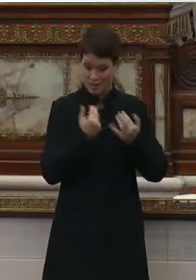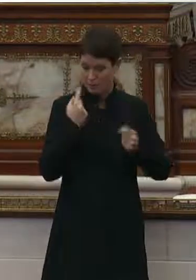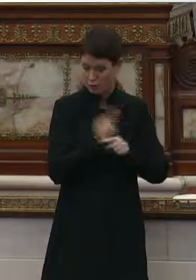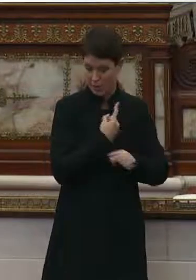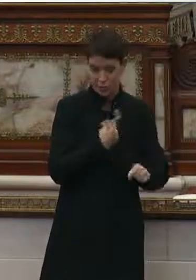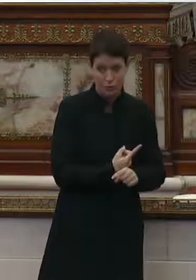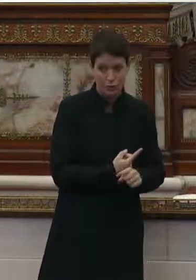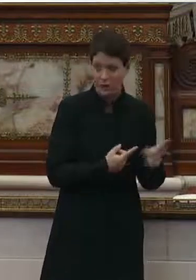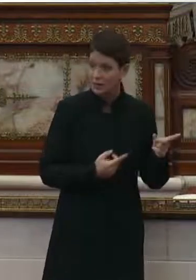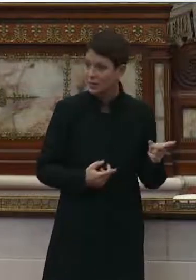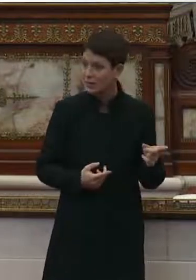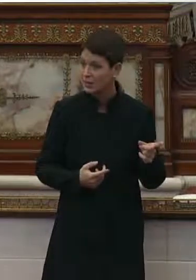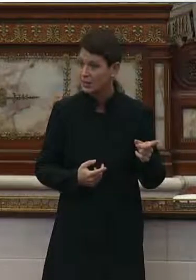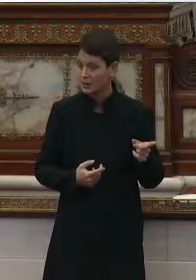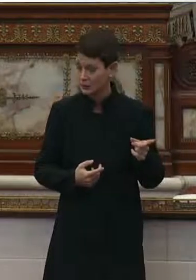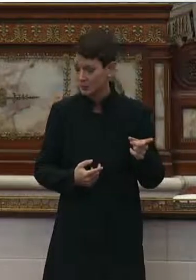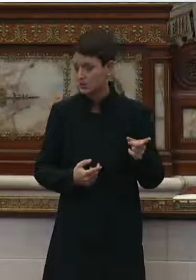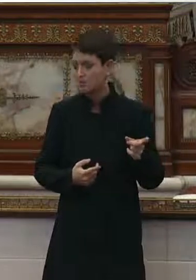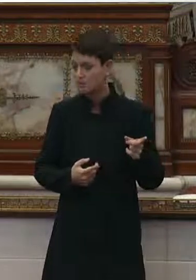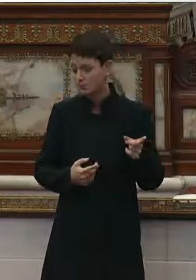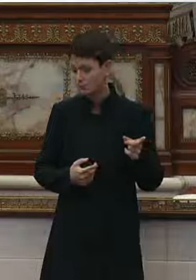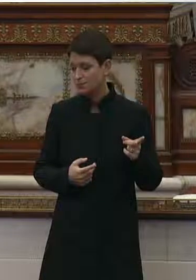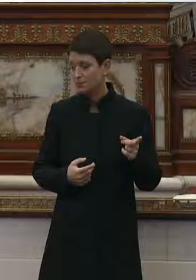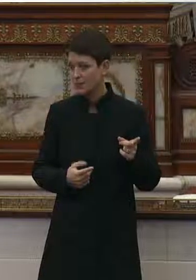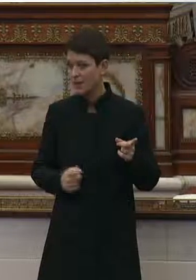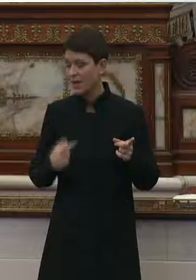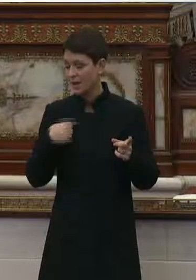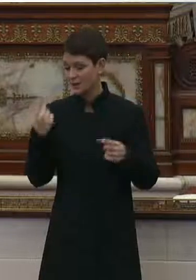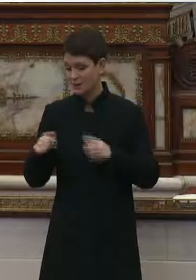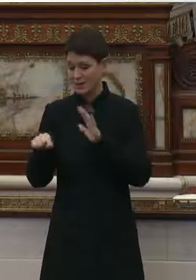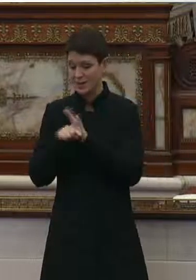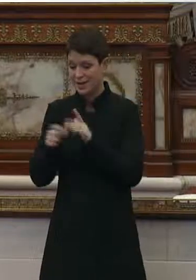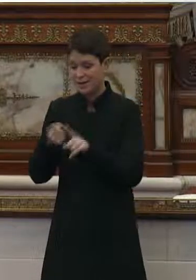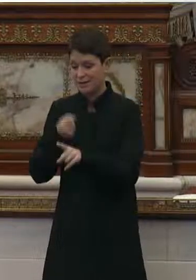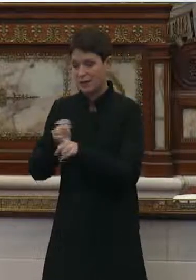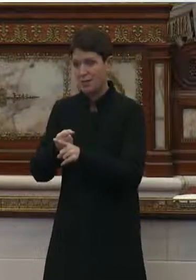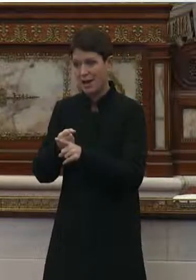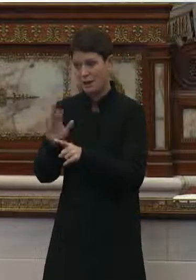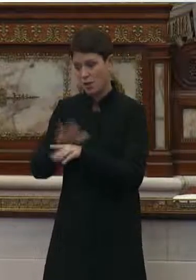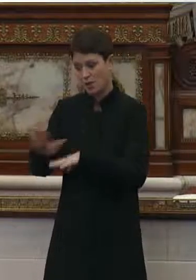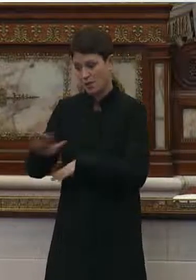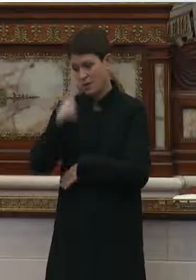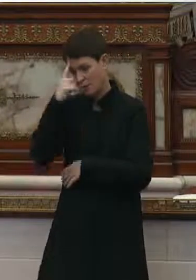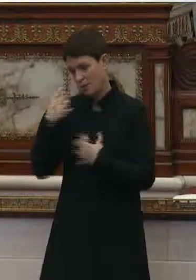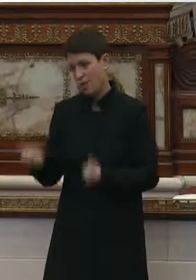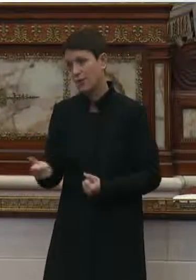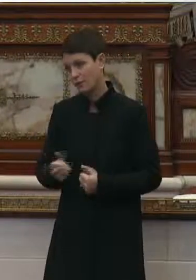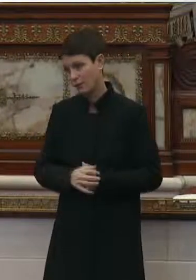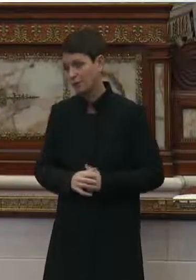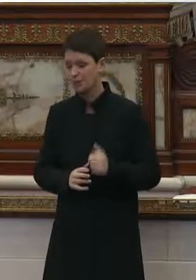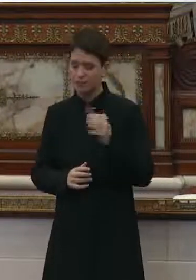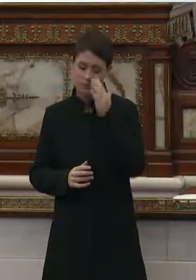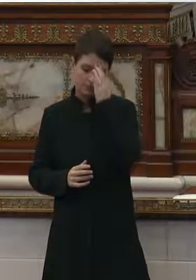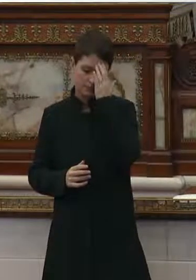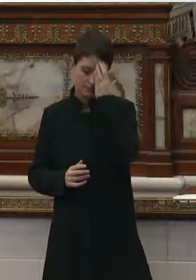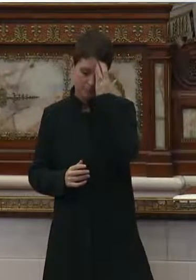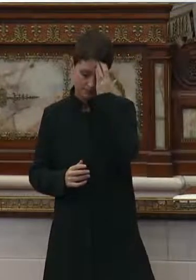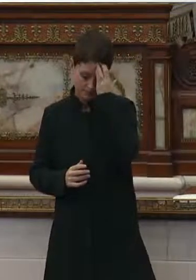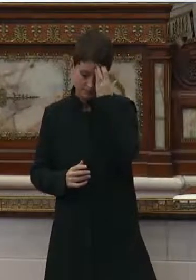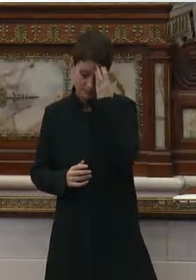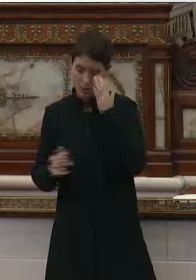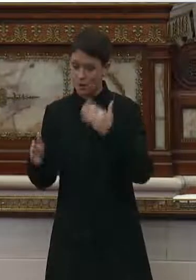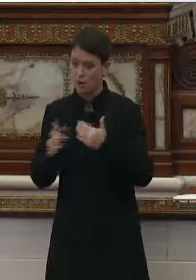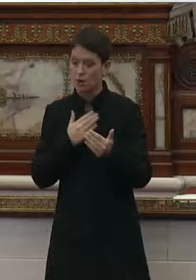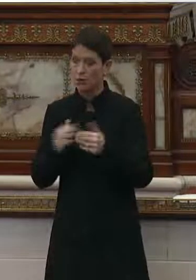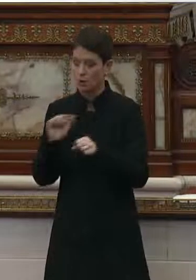which has a very negative effect on mental health. Though we work in